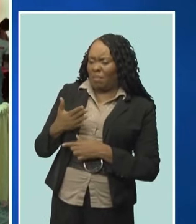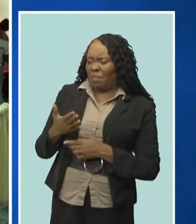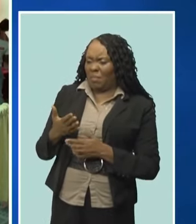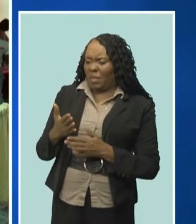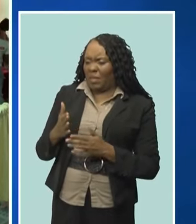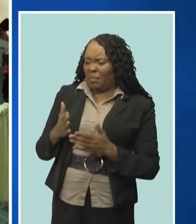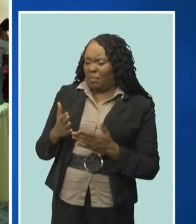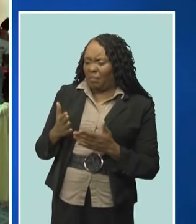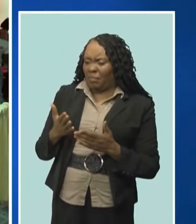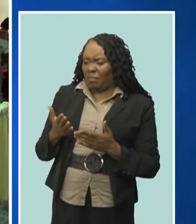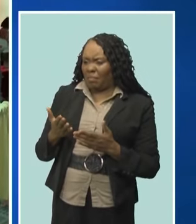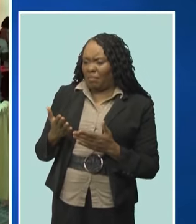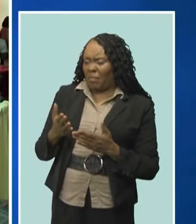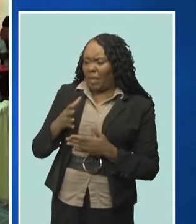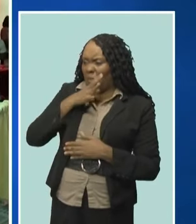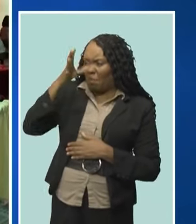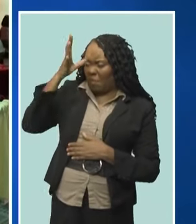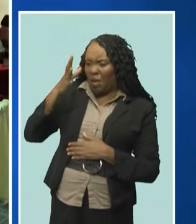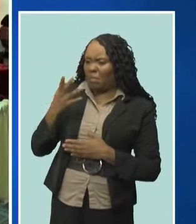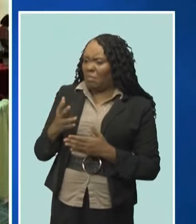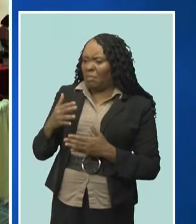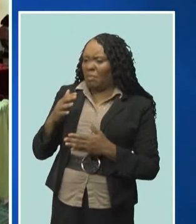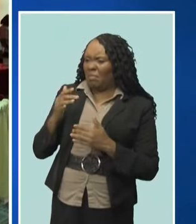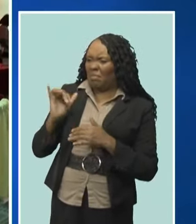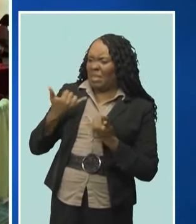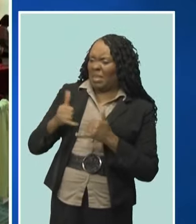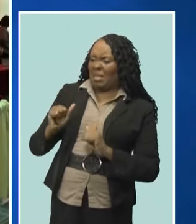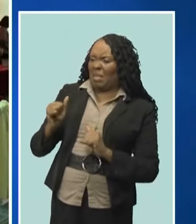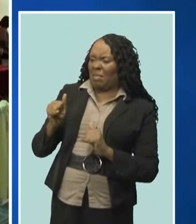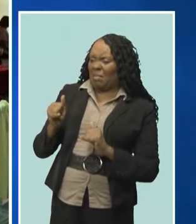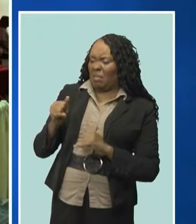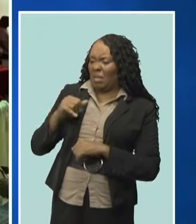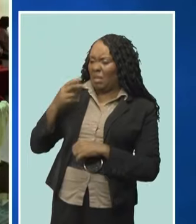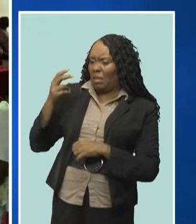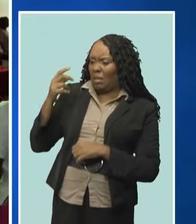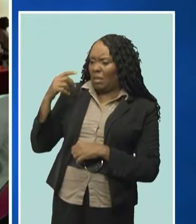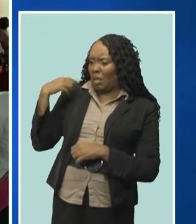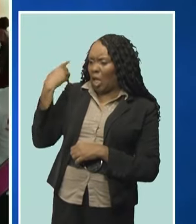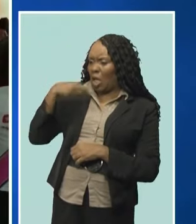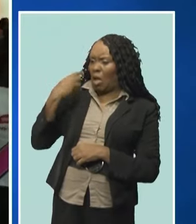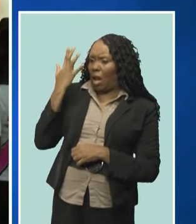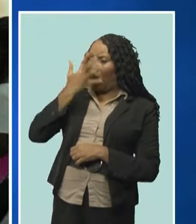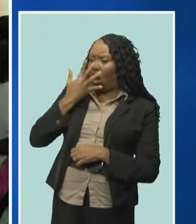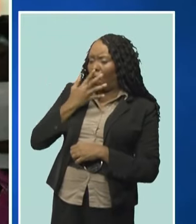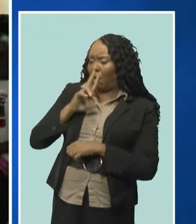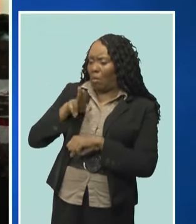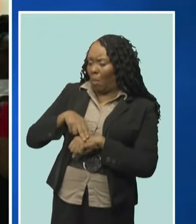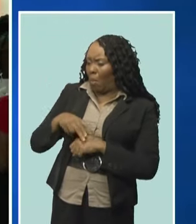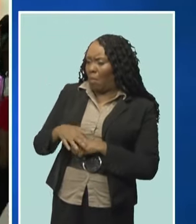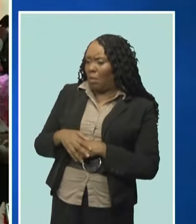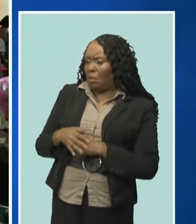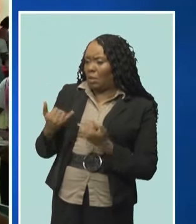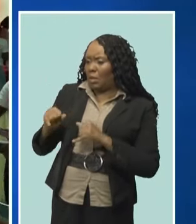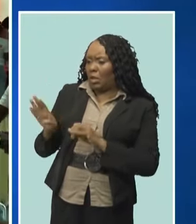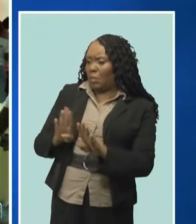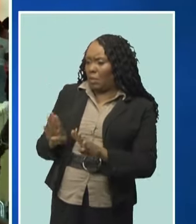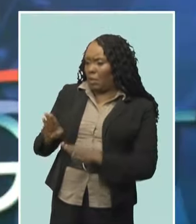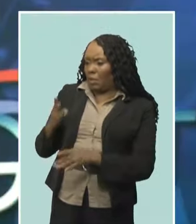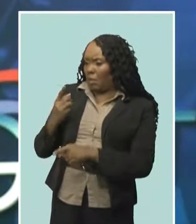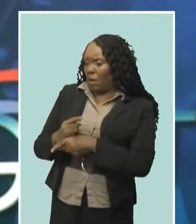drinking, getting up the next day and going to work, operating on what they deem as normal, functioning adults, but they are not.